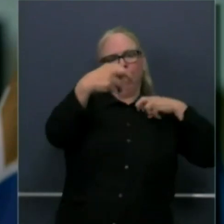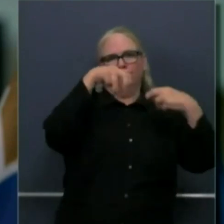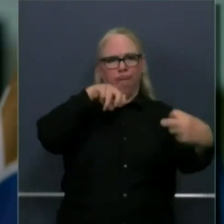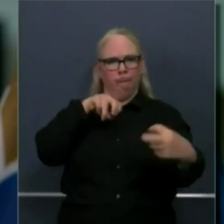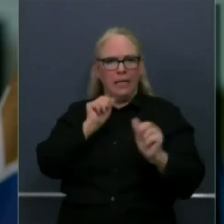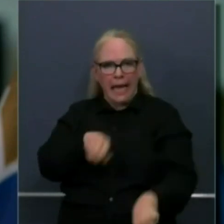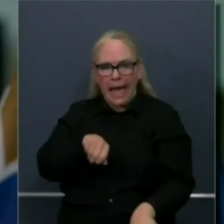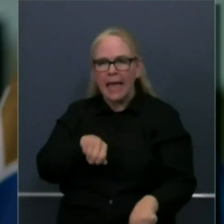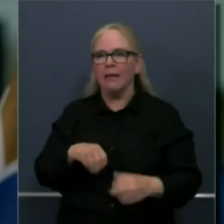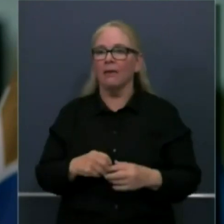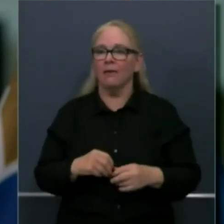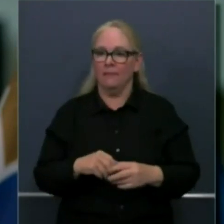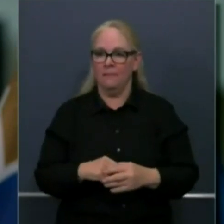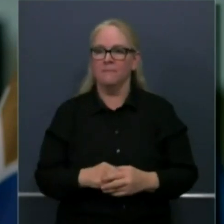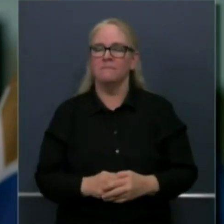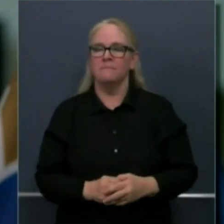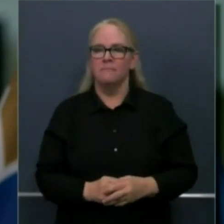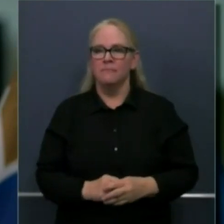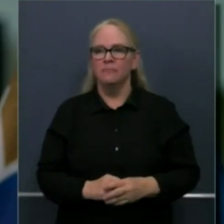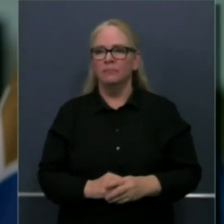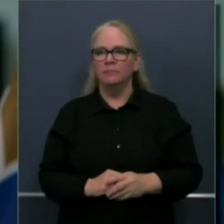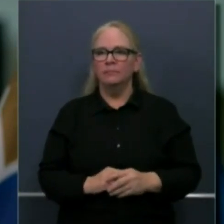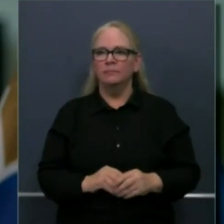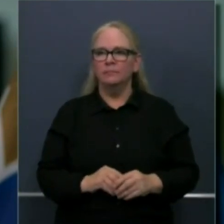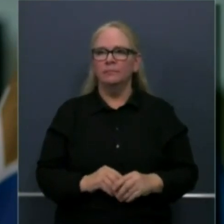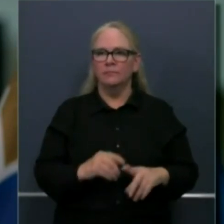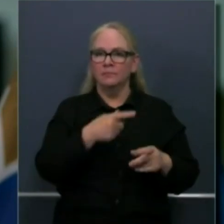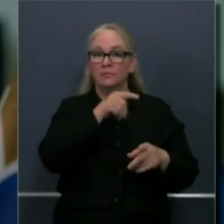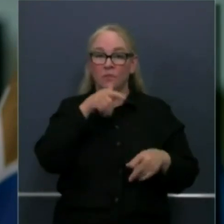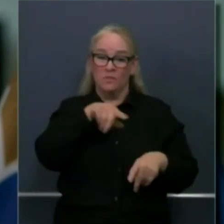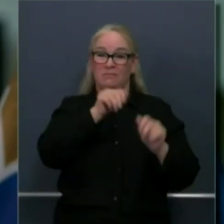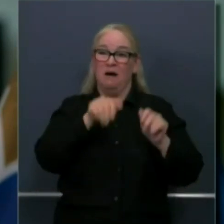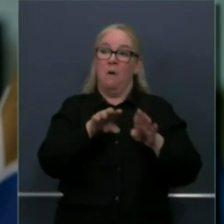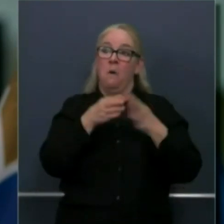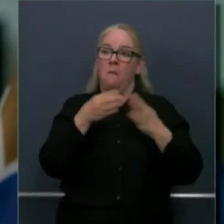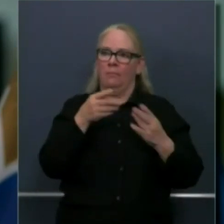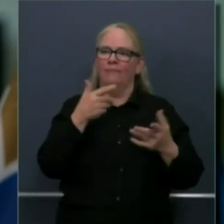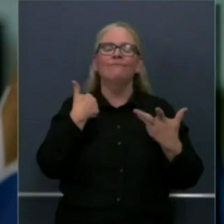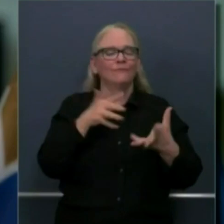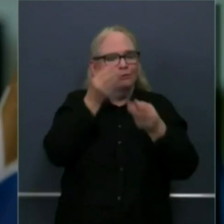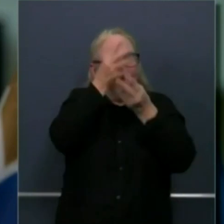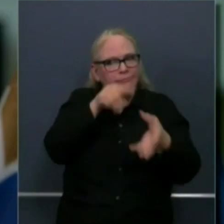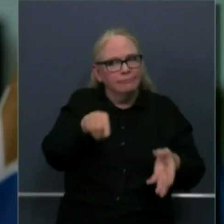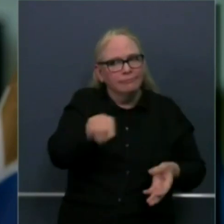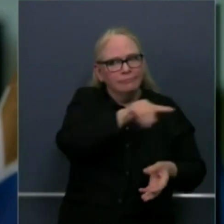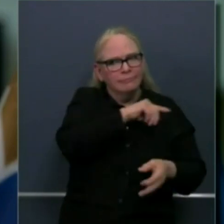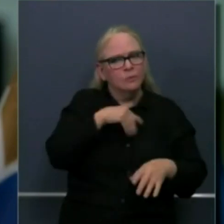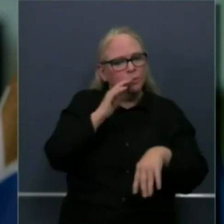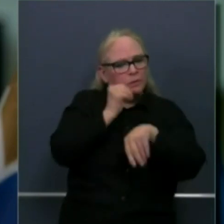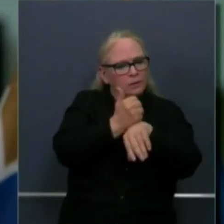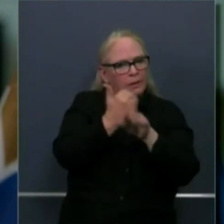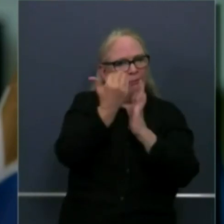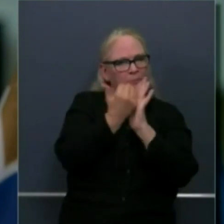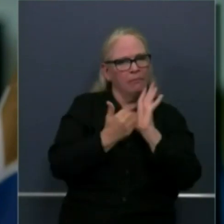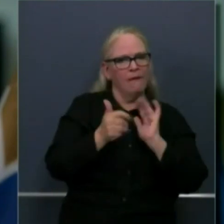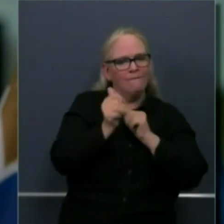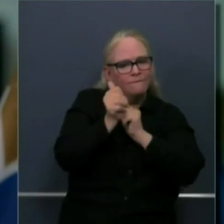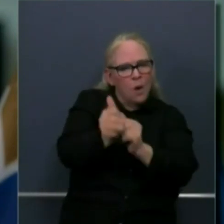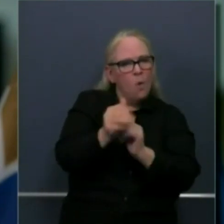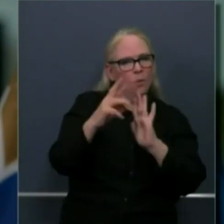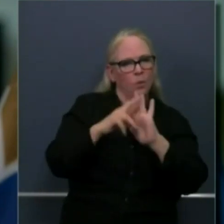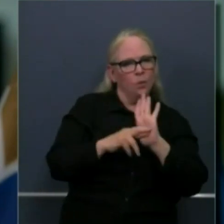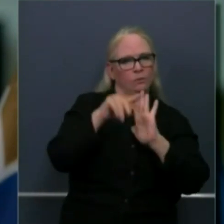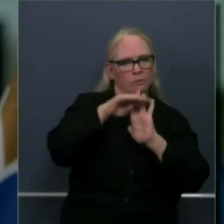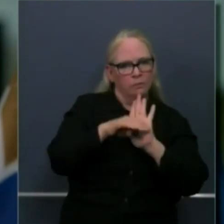made it clear that today we would put out those guidelines we have also put that up on that covid19.ca.gov website so you'll see